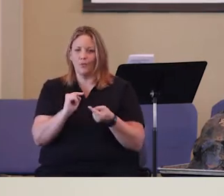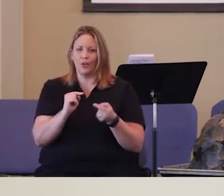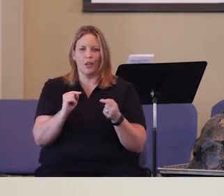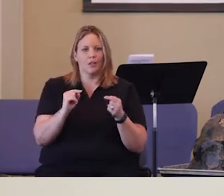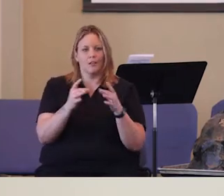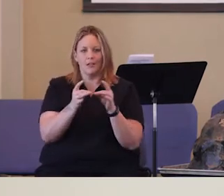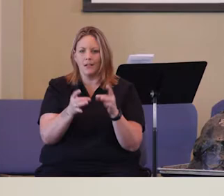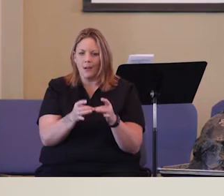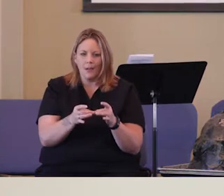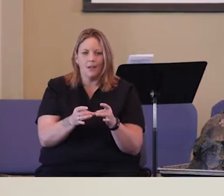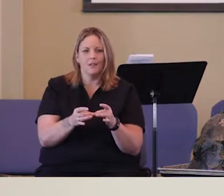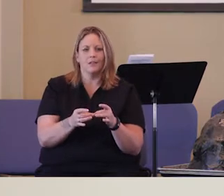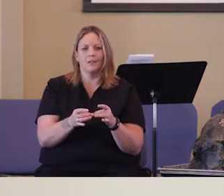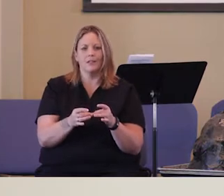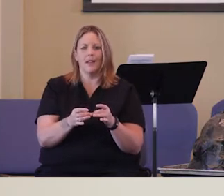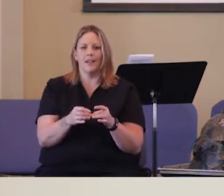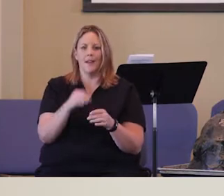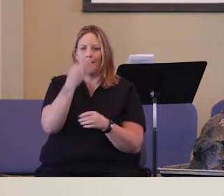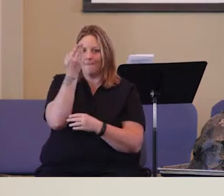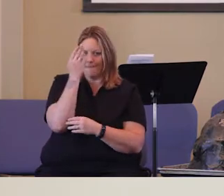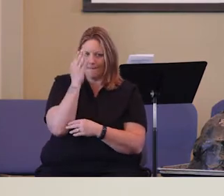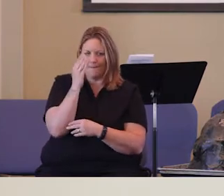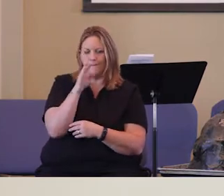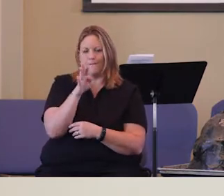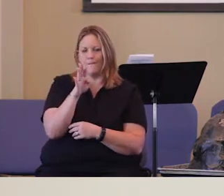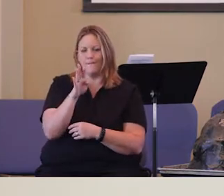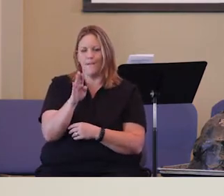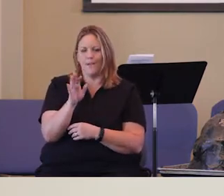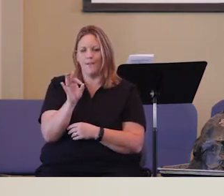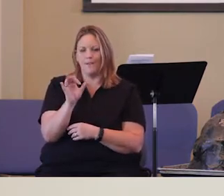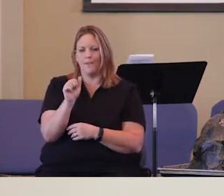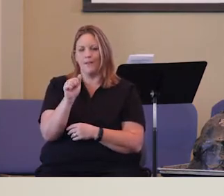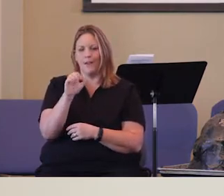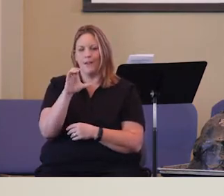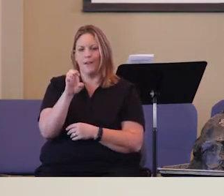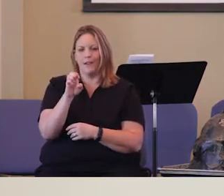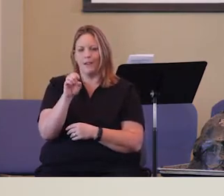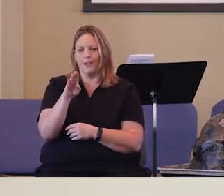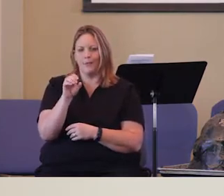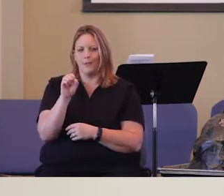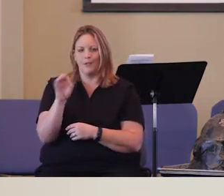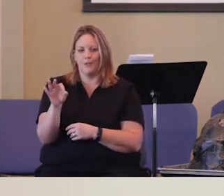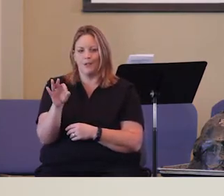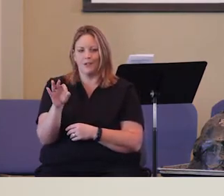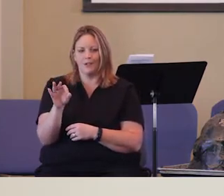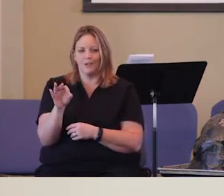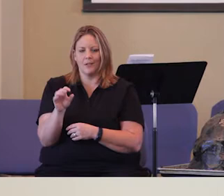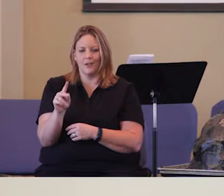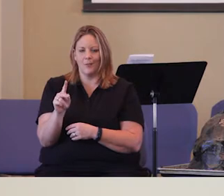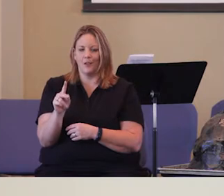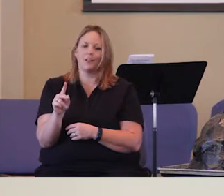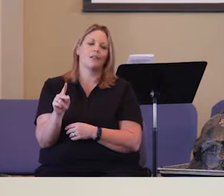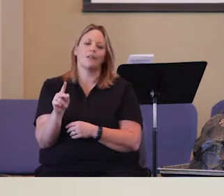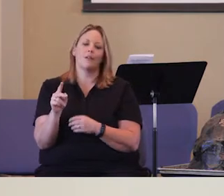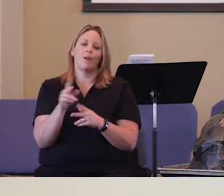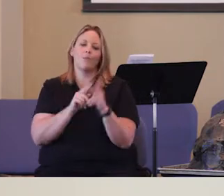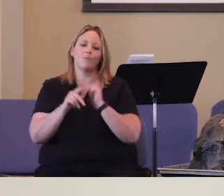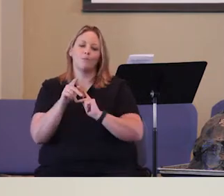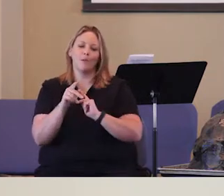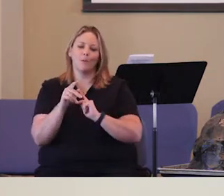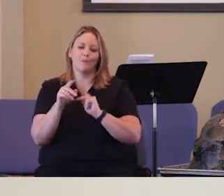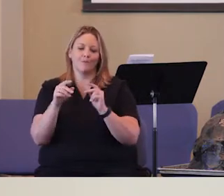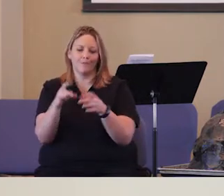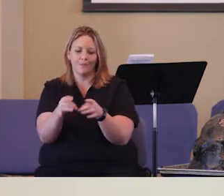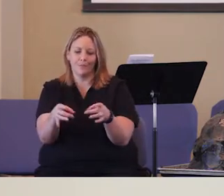I mean, we always say about Facebook. People say things on Facebook that they never say to your face. Texting, whatever.